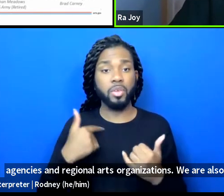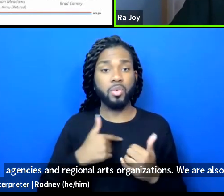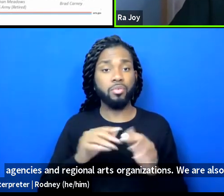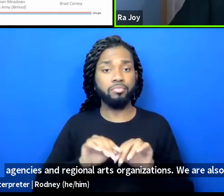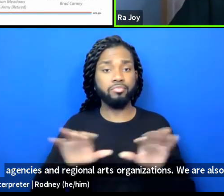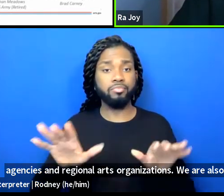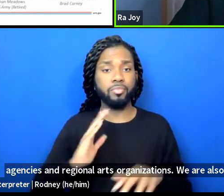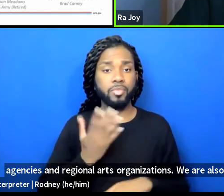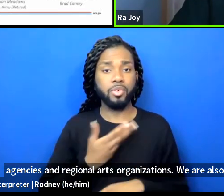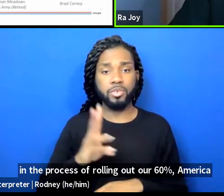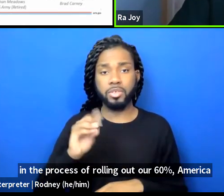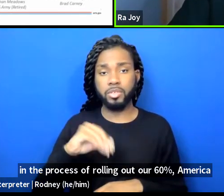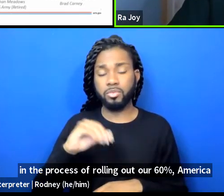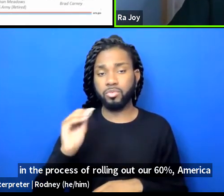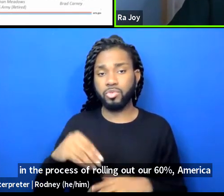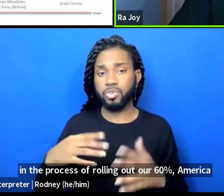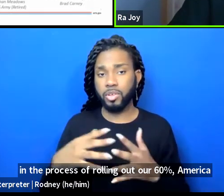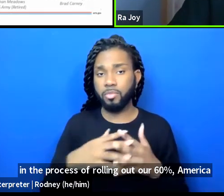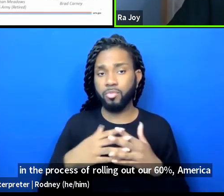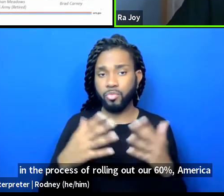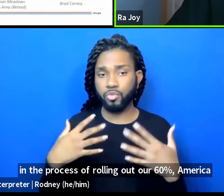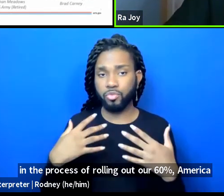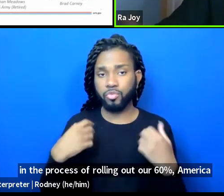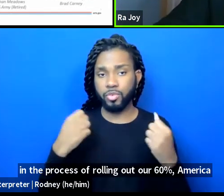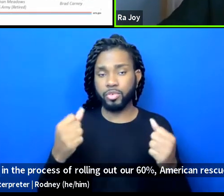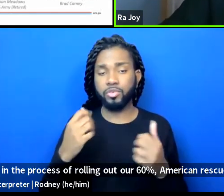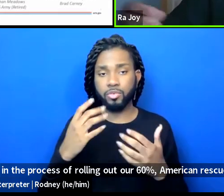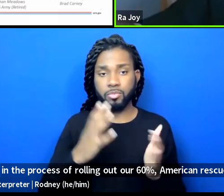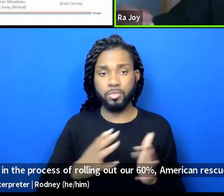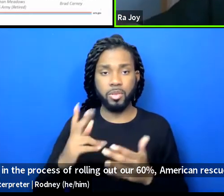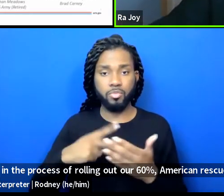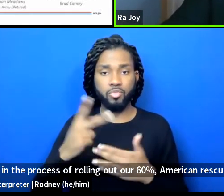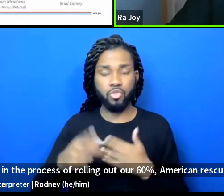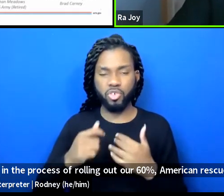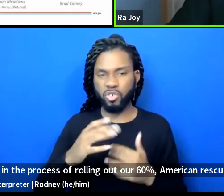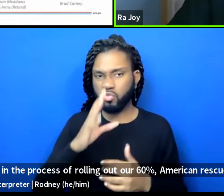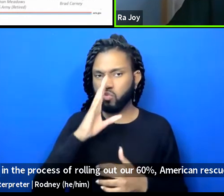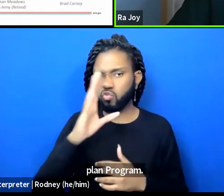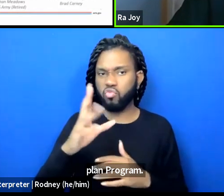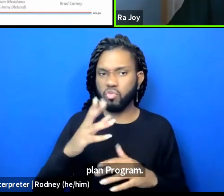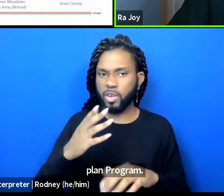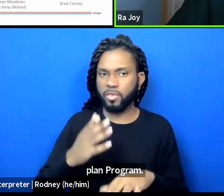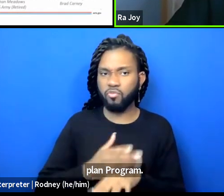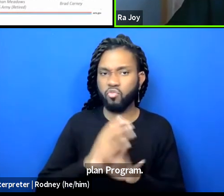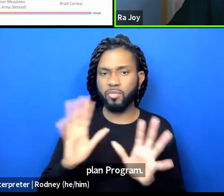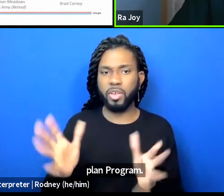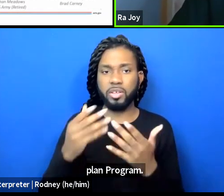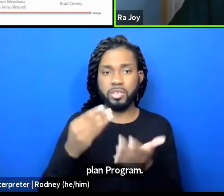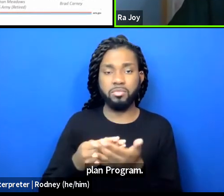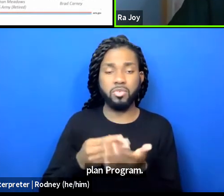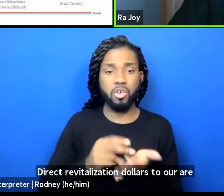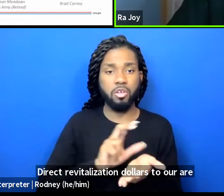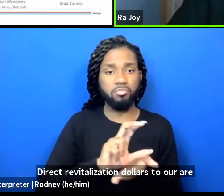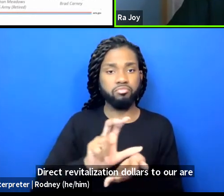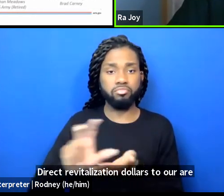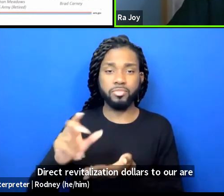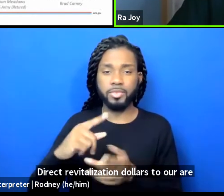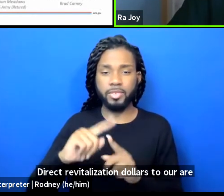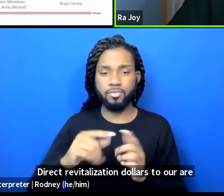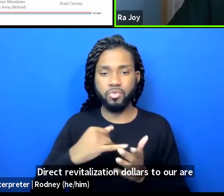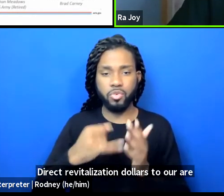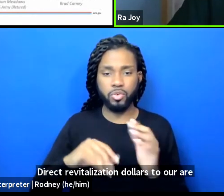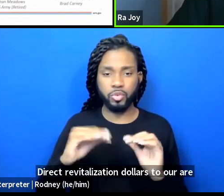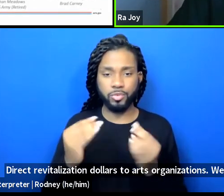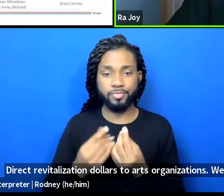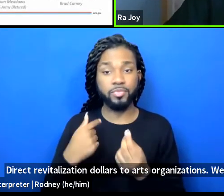60% American Rescue Plan program direct revitalization dollars to arts organizations. We